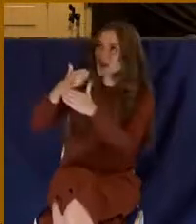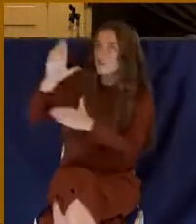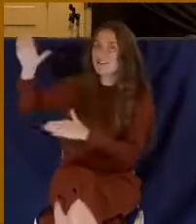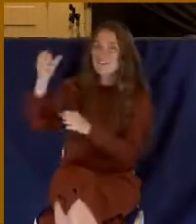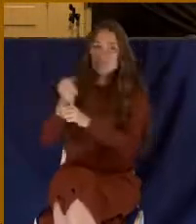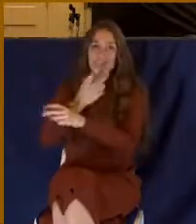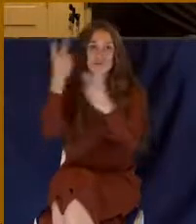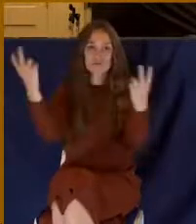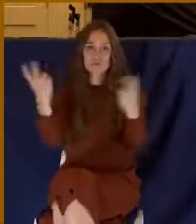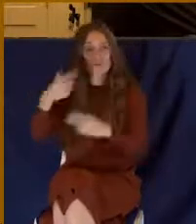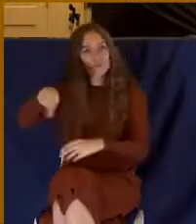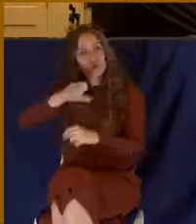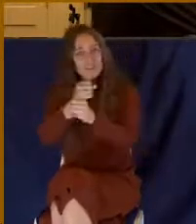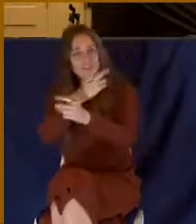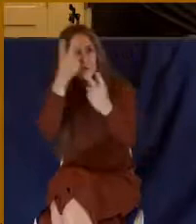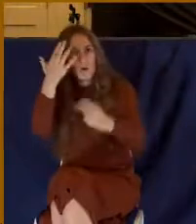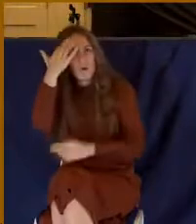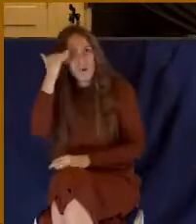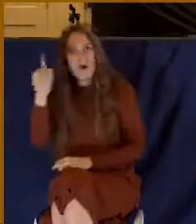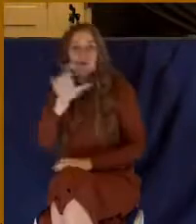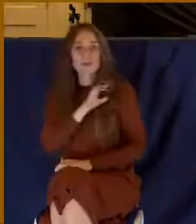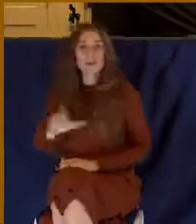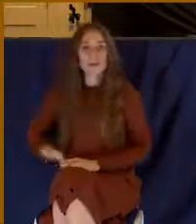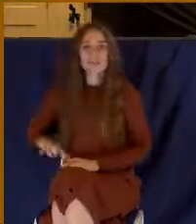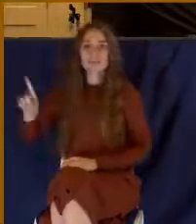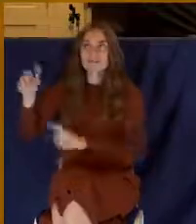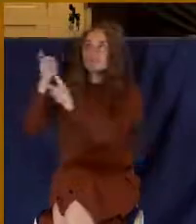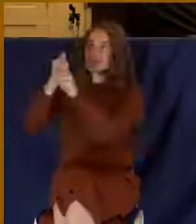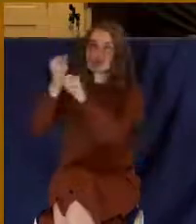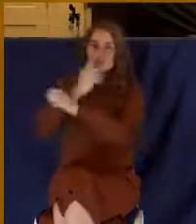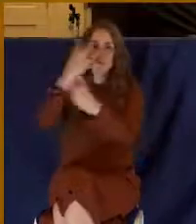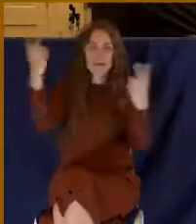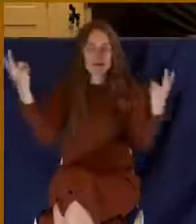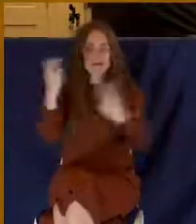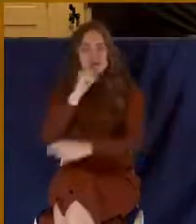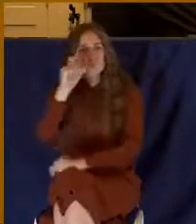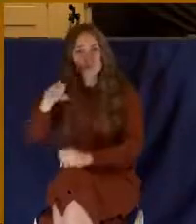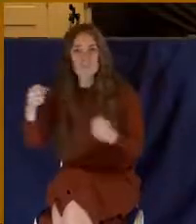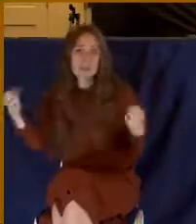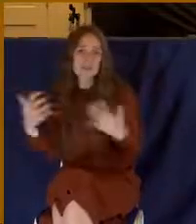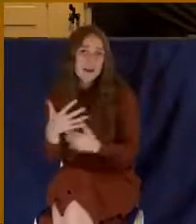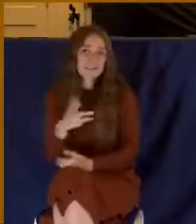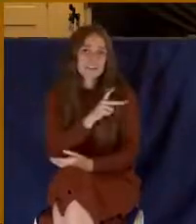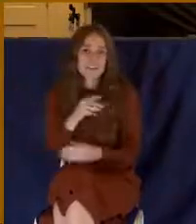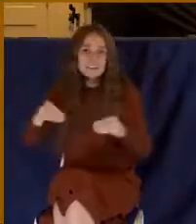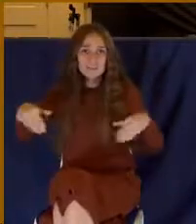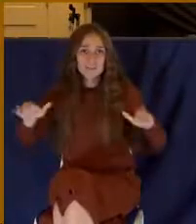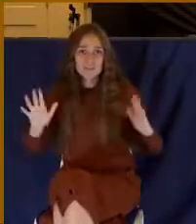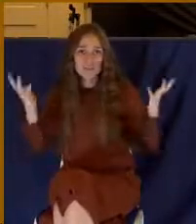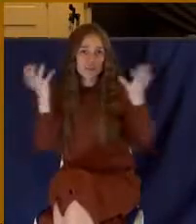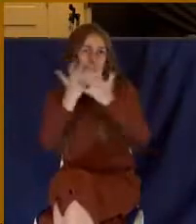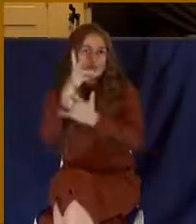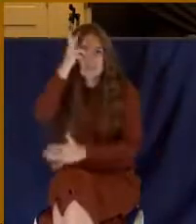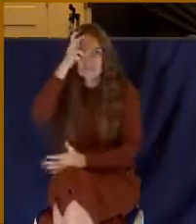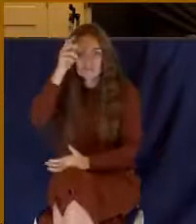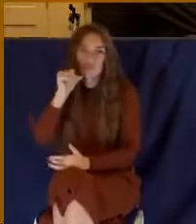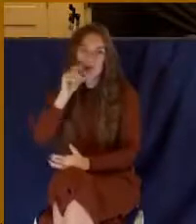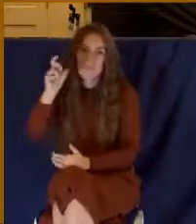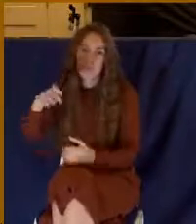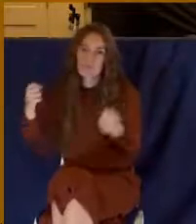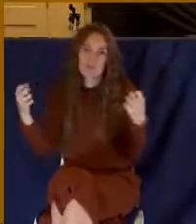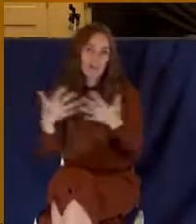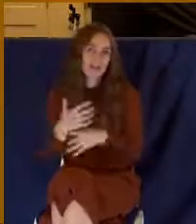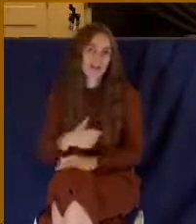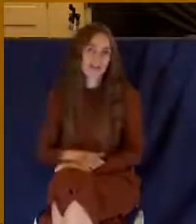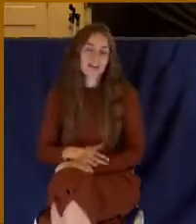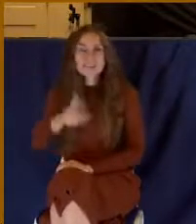You are victorious because Christ is victorious. That's why you don't have to be afraid of the kingdom of darkness. You don't have to be afraid of Satan